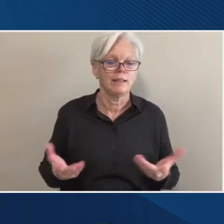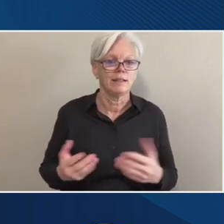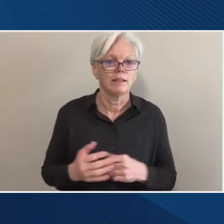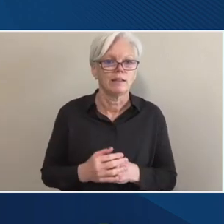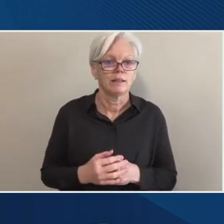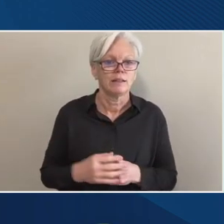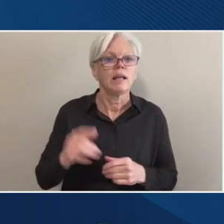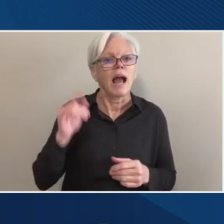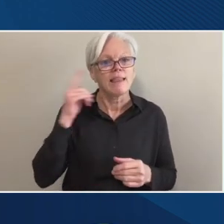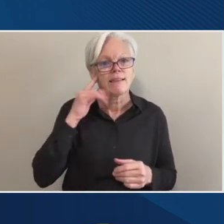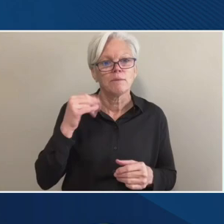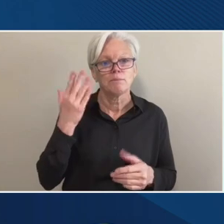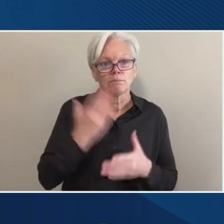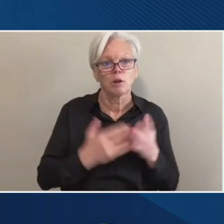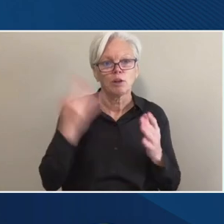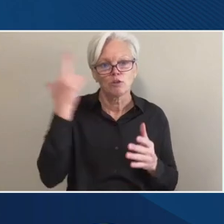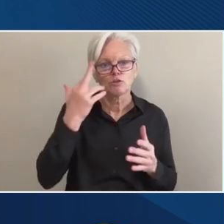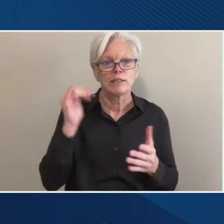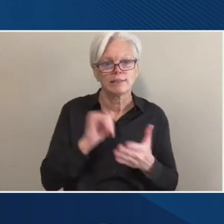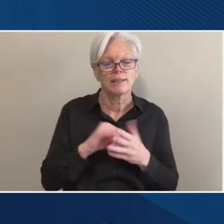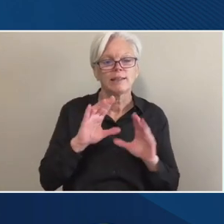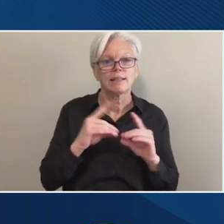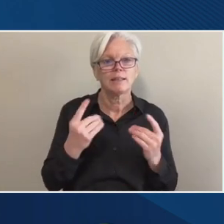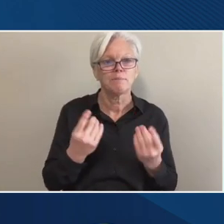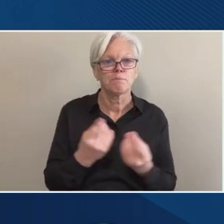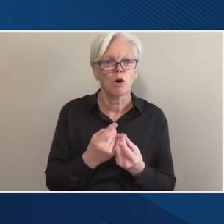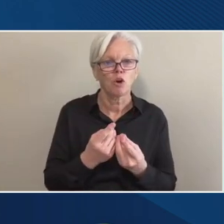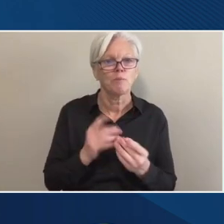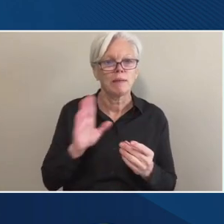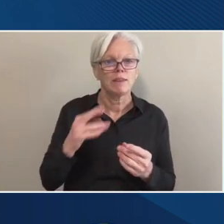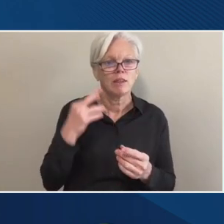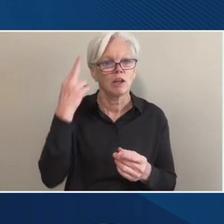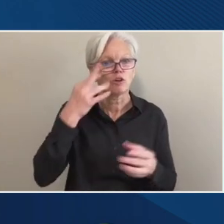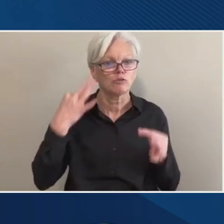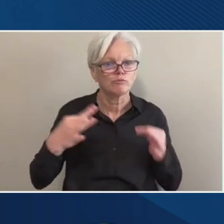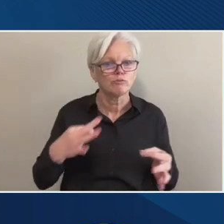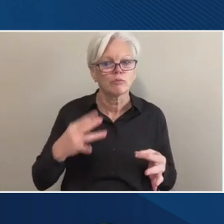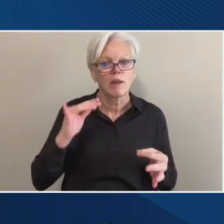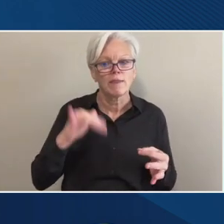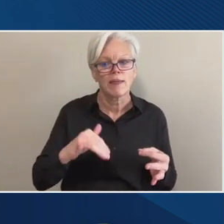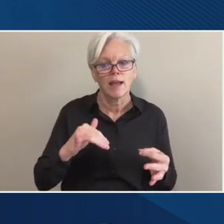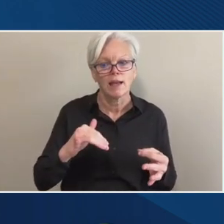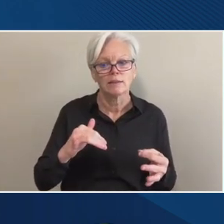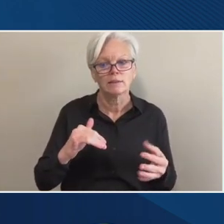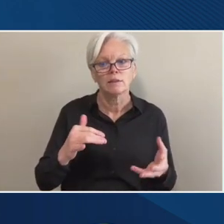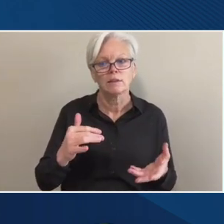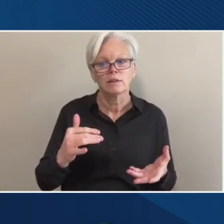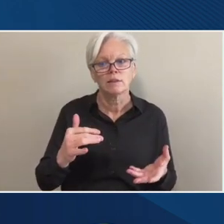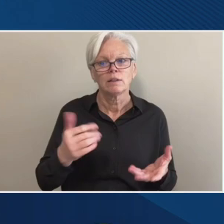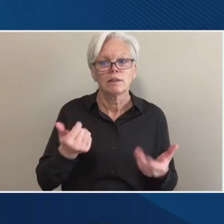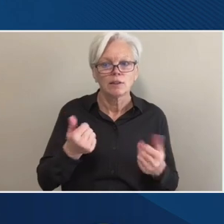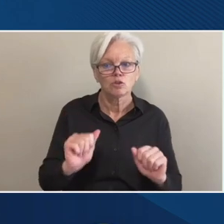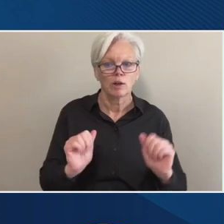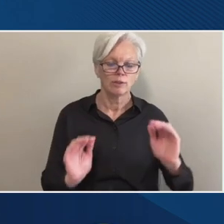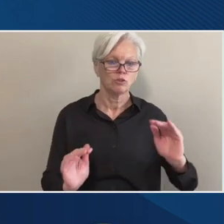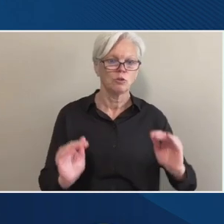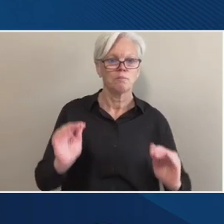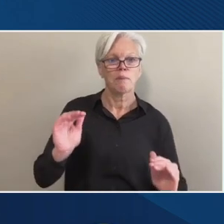is using here is that there is the department is attempting to balance